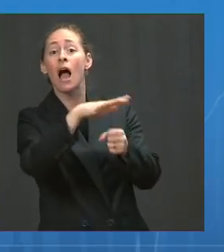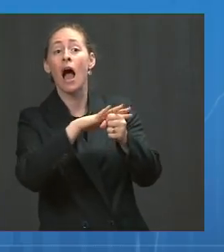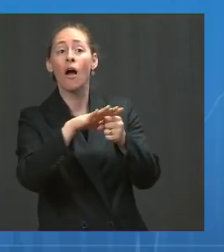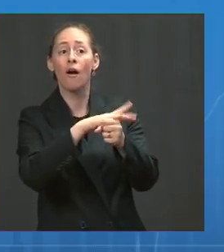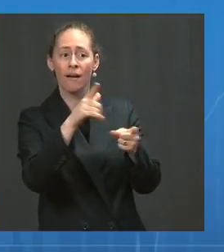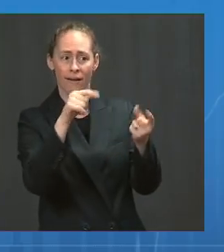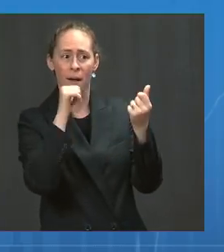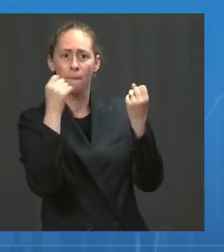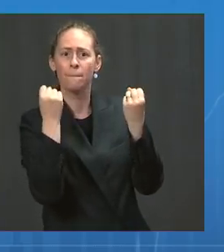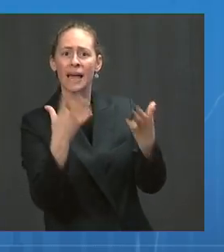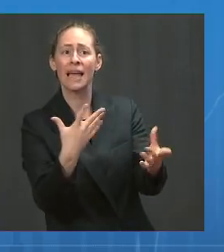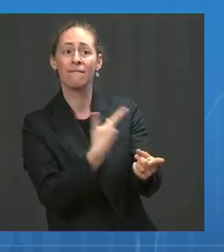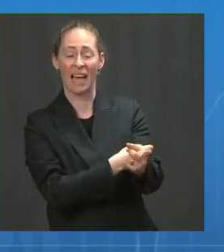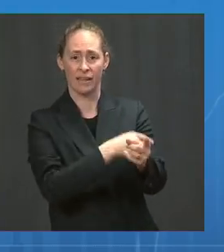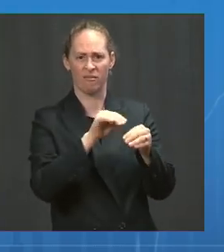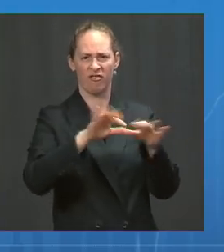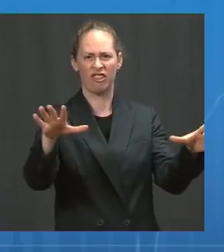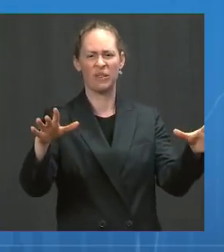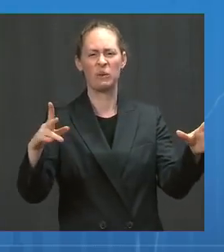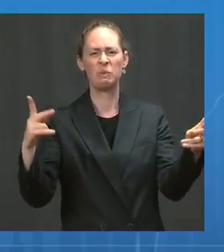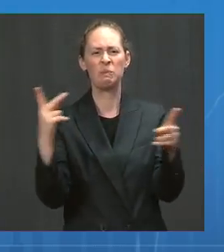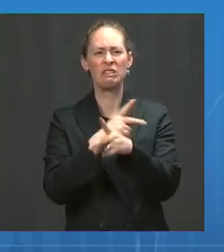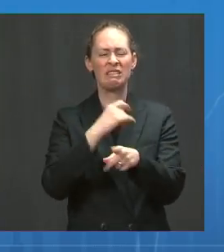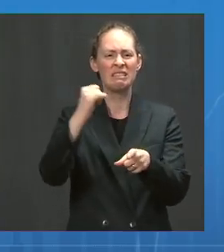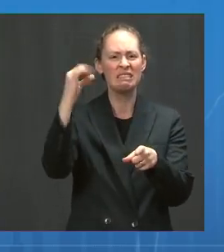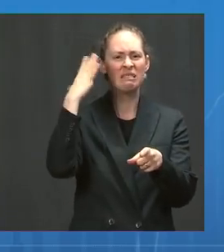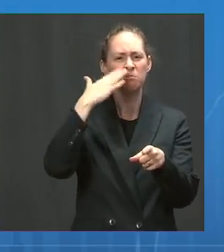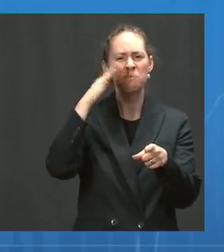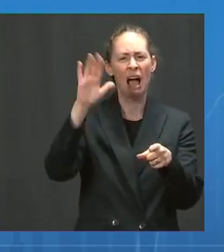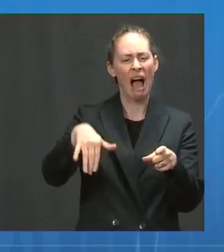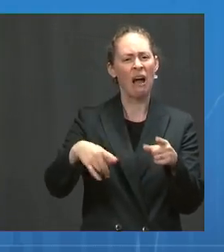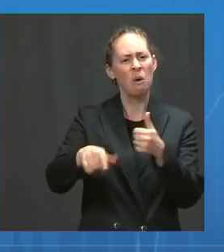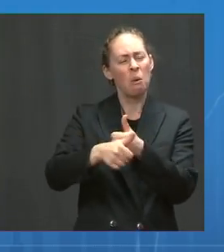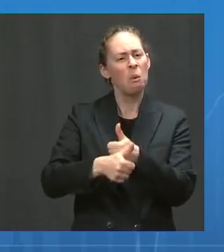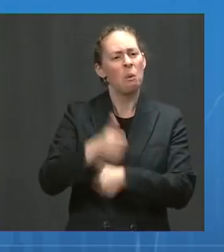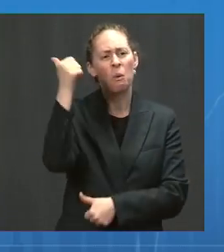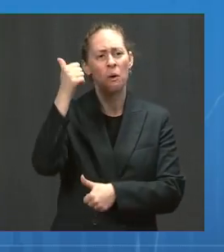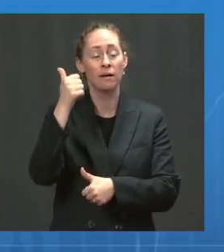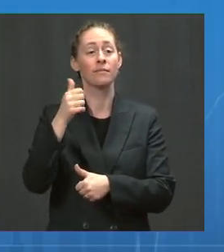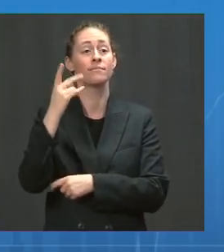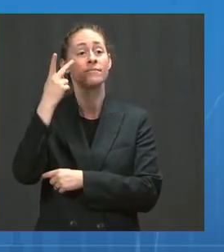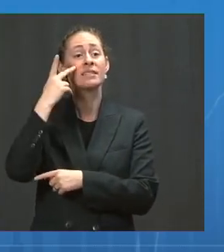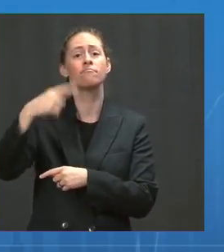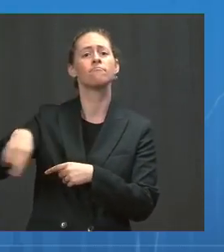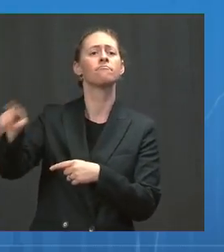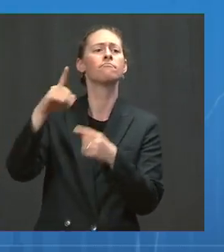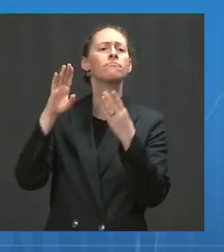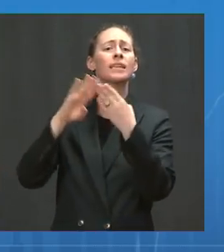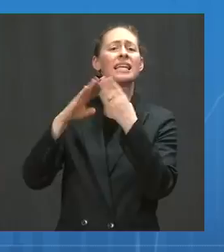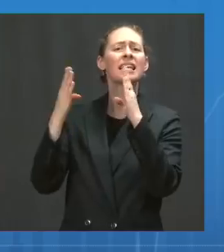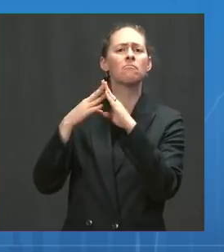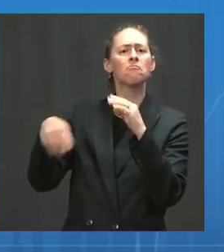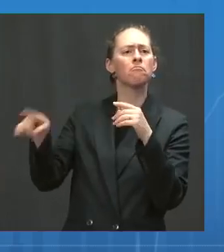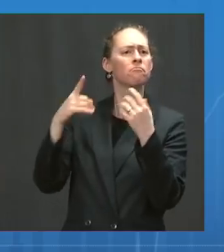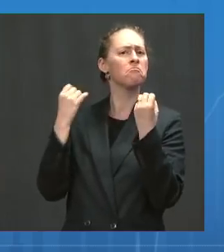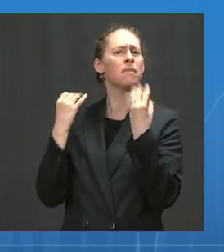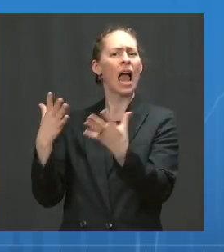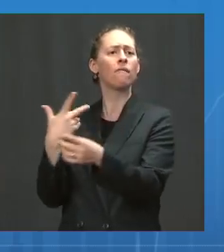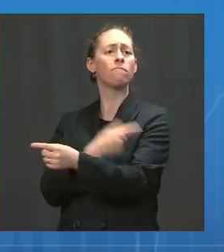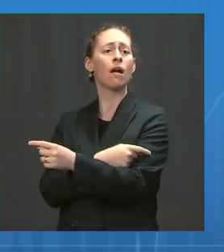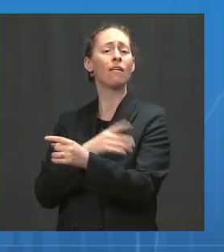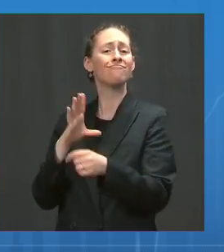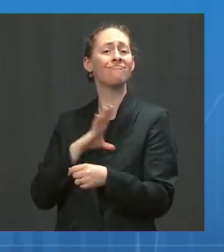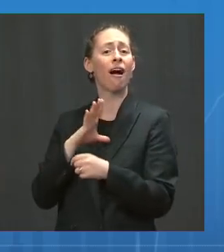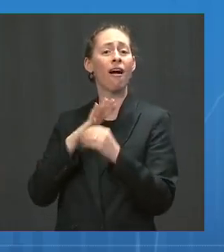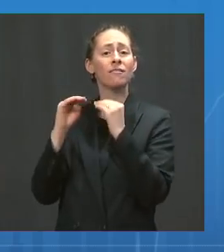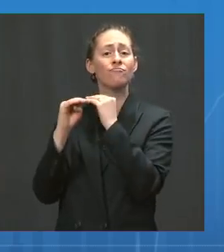unvaccinated people are at risk, and communities that are fully vaccinated are generally faring well. You can see